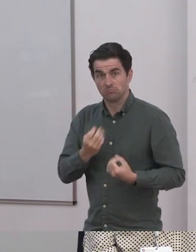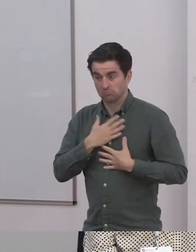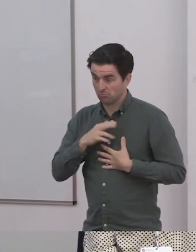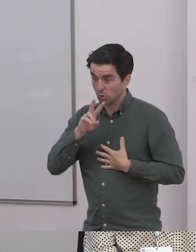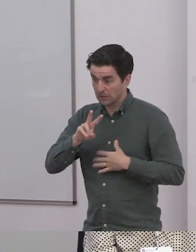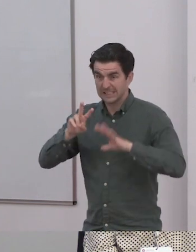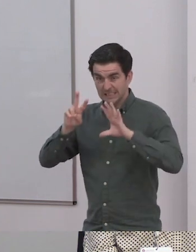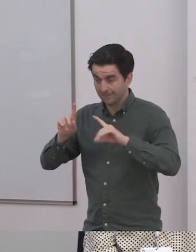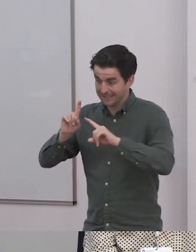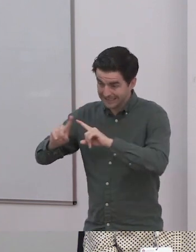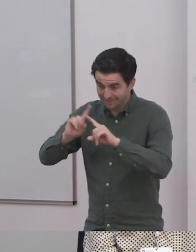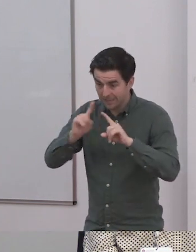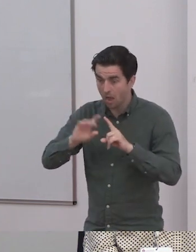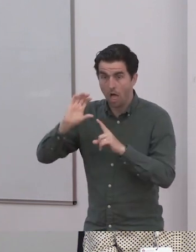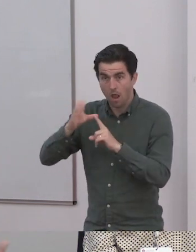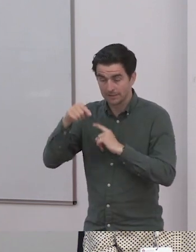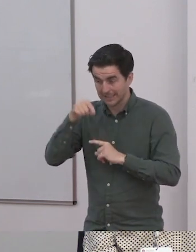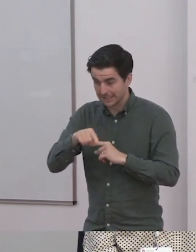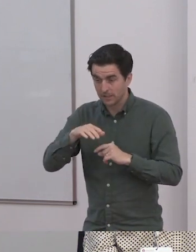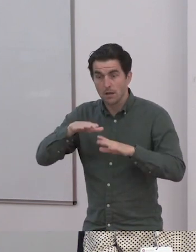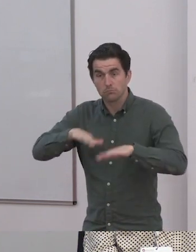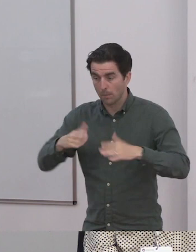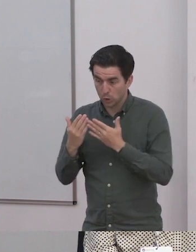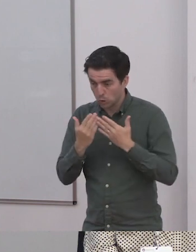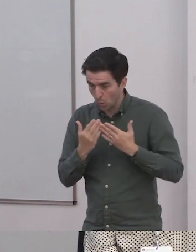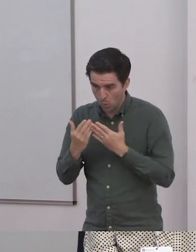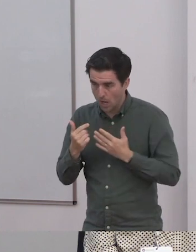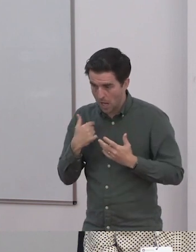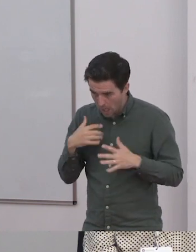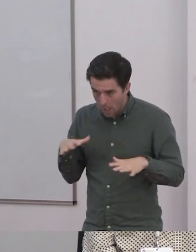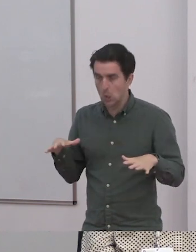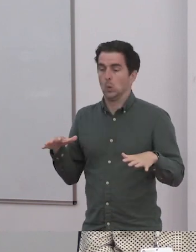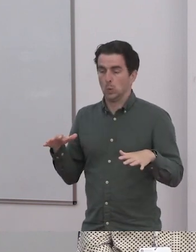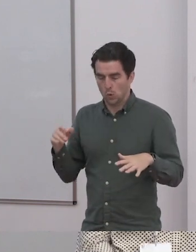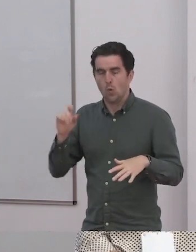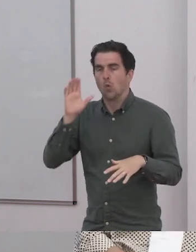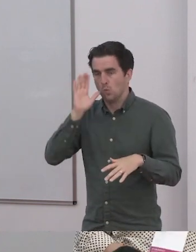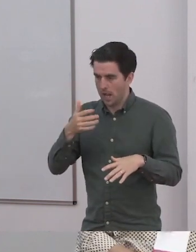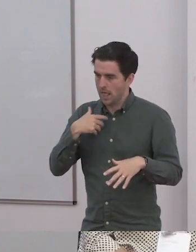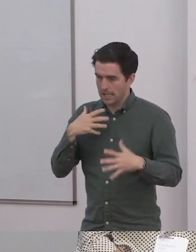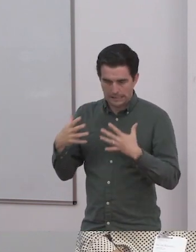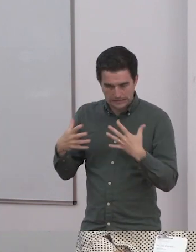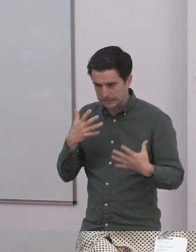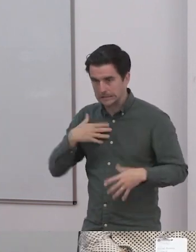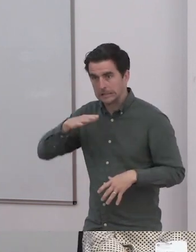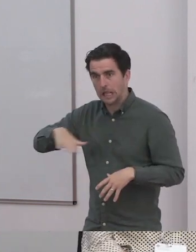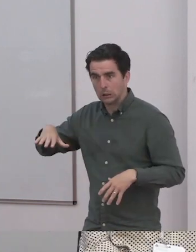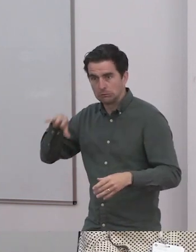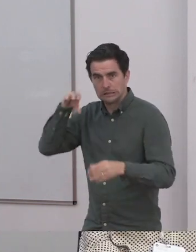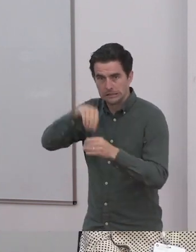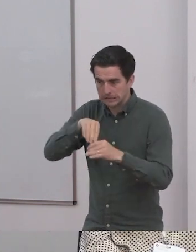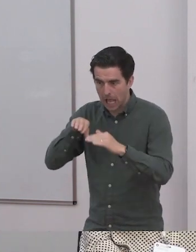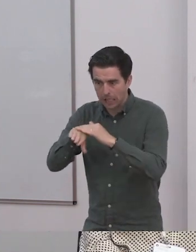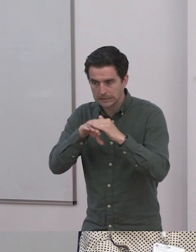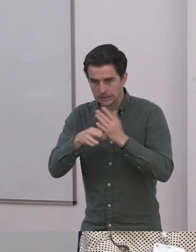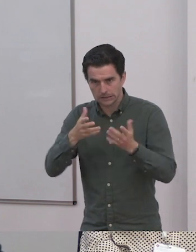that is something in the homemade movement that we work quite hard to mix and to do social things and find each other. But we have